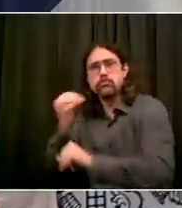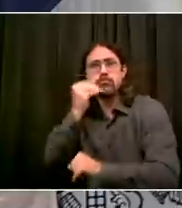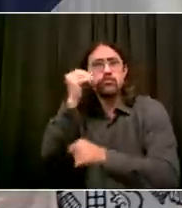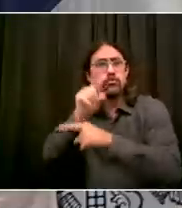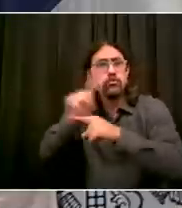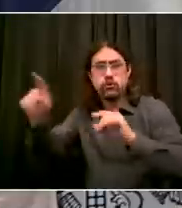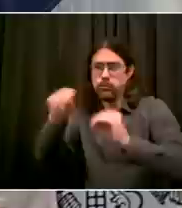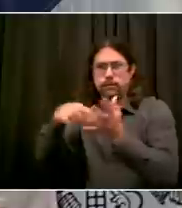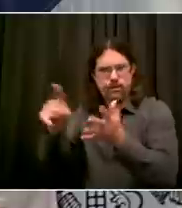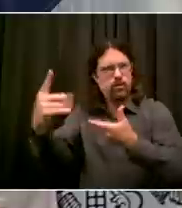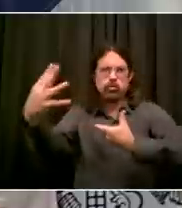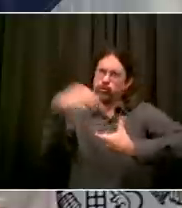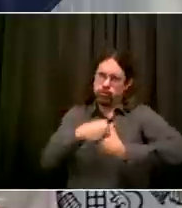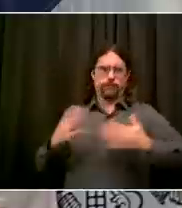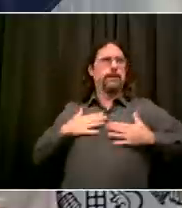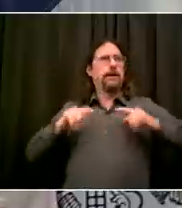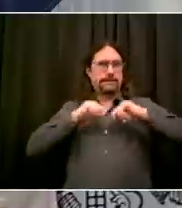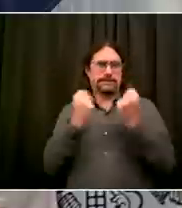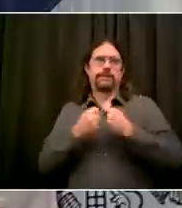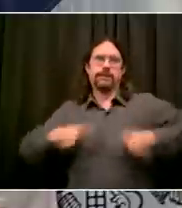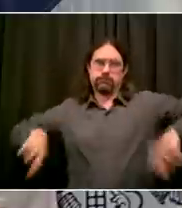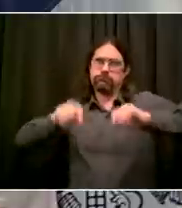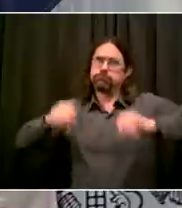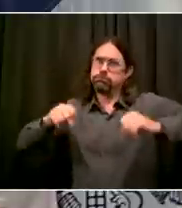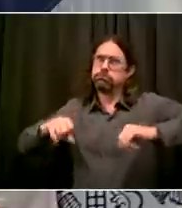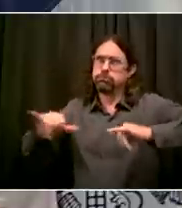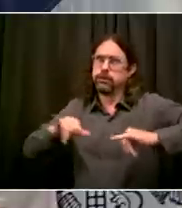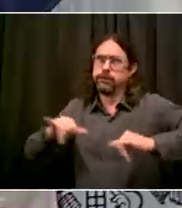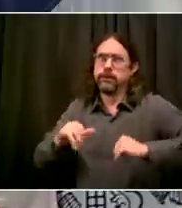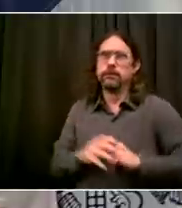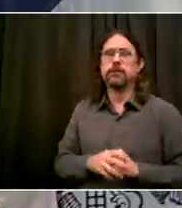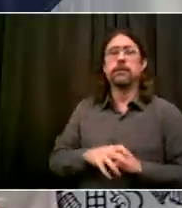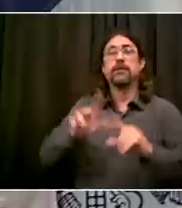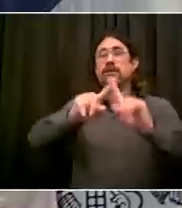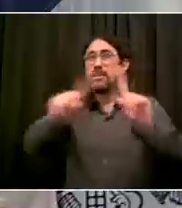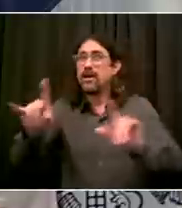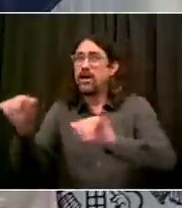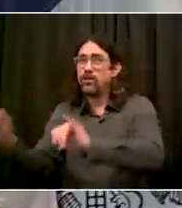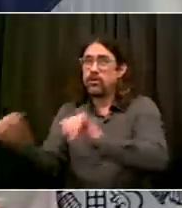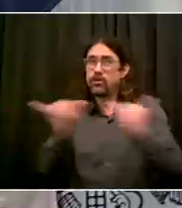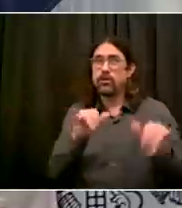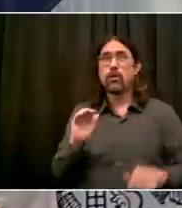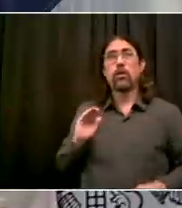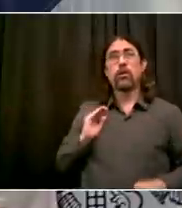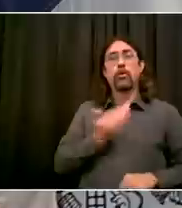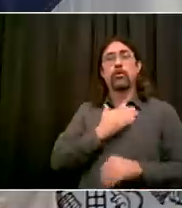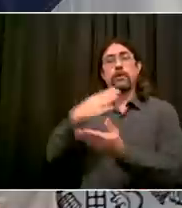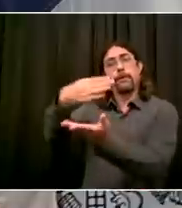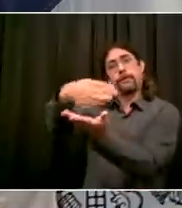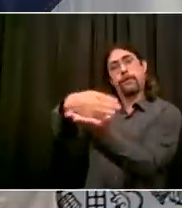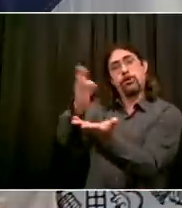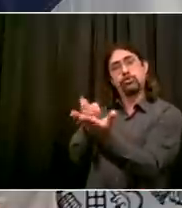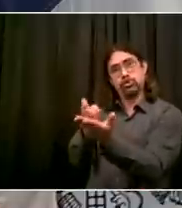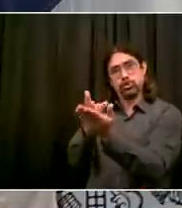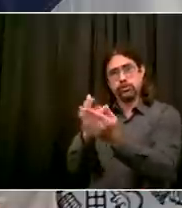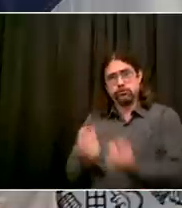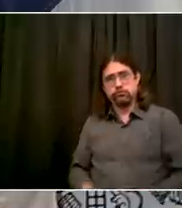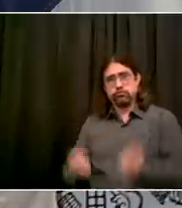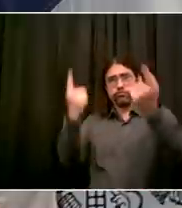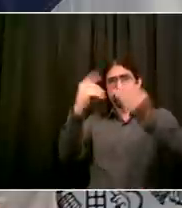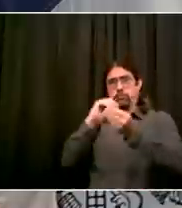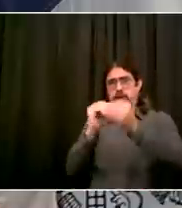to find savings. So, what we have done is actually reduced the number of jobs here overall.